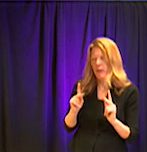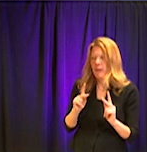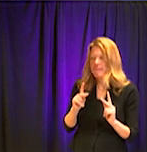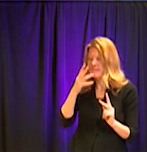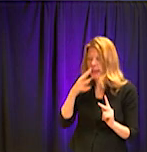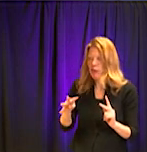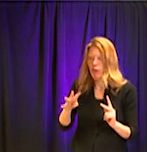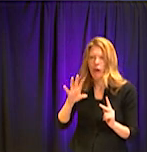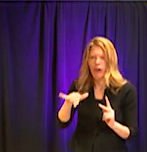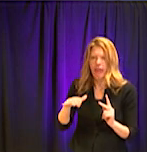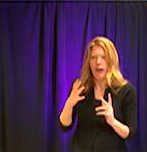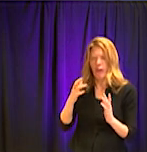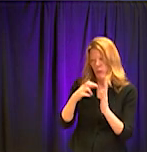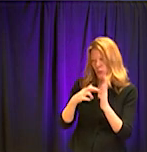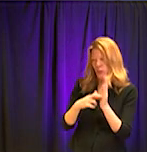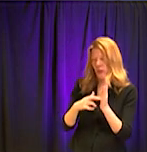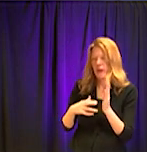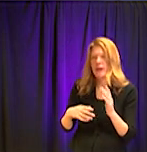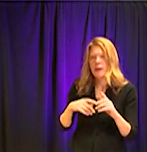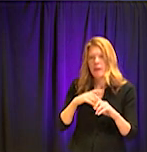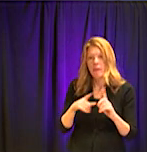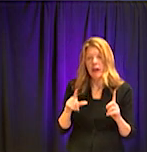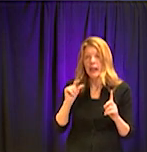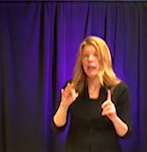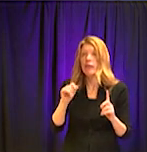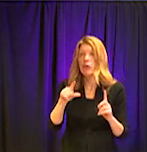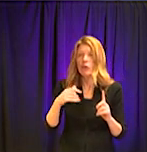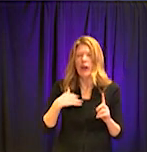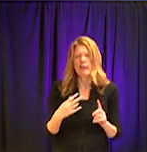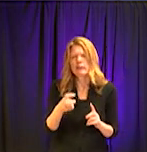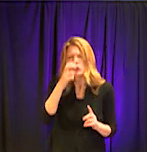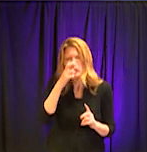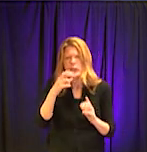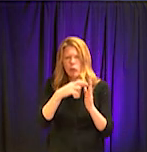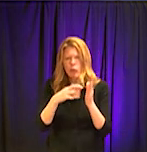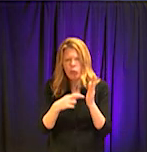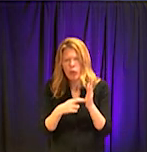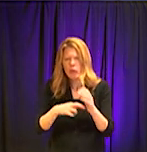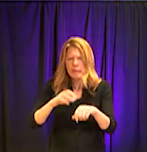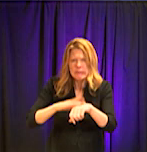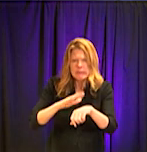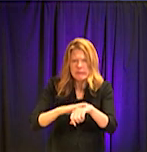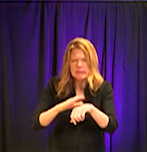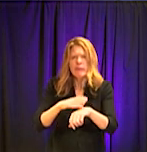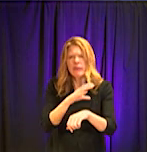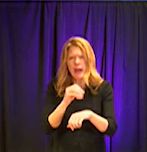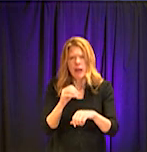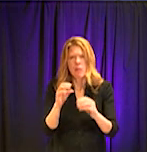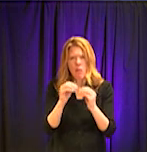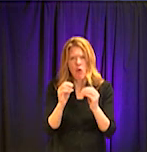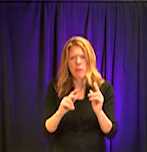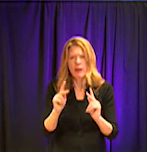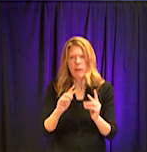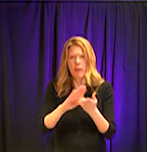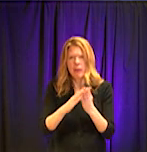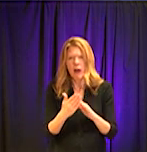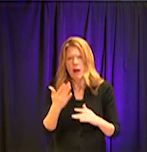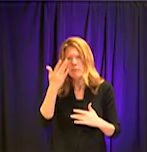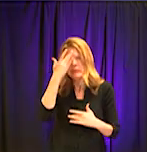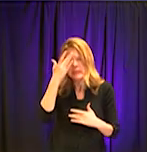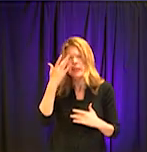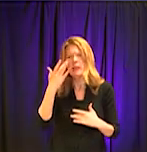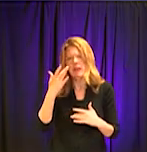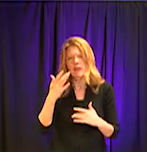the number of cases go up, up, up. Right. And we did have a number of restaurants that had already started and we were tracking